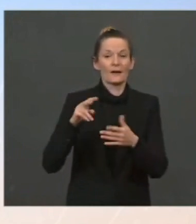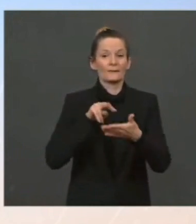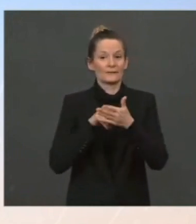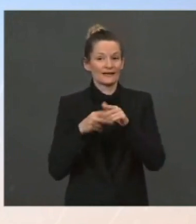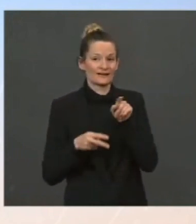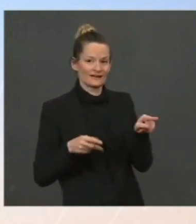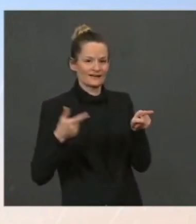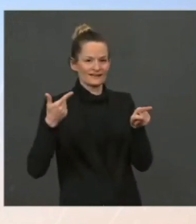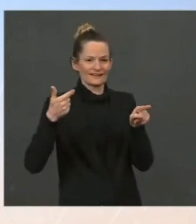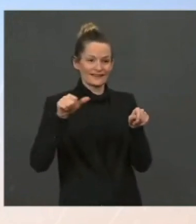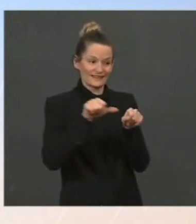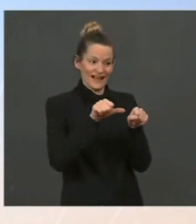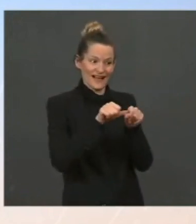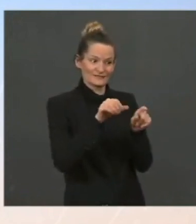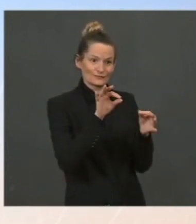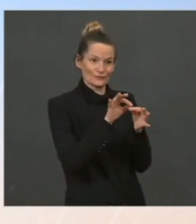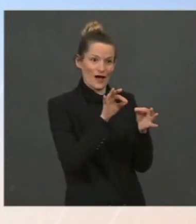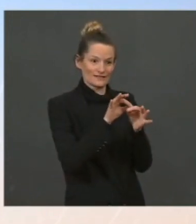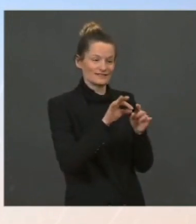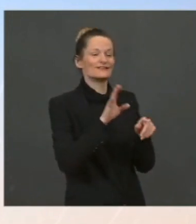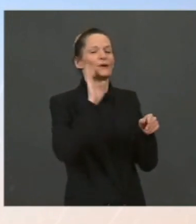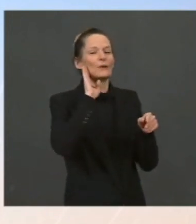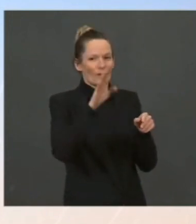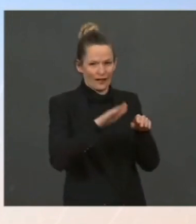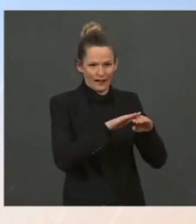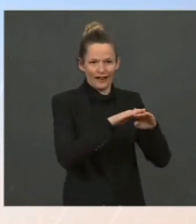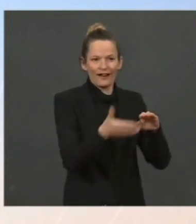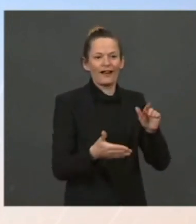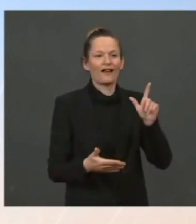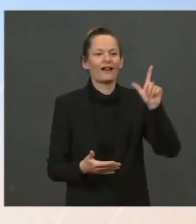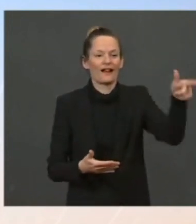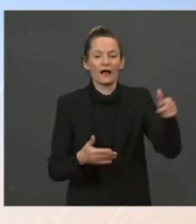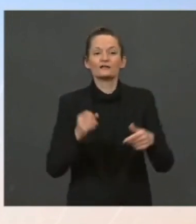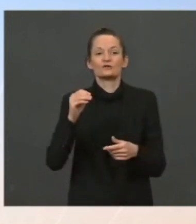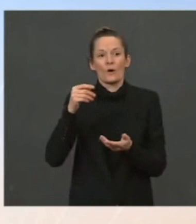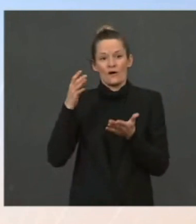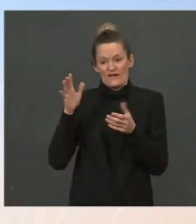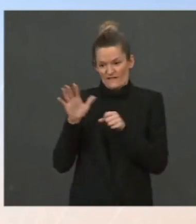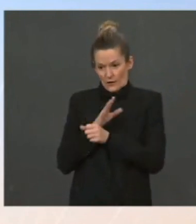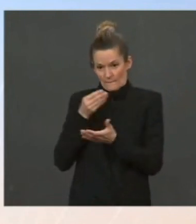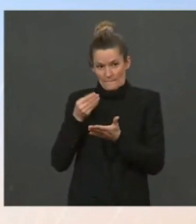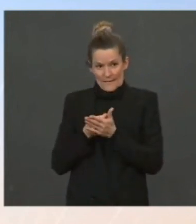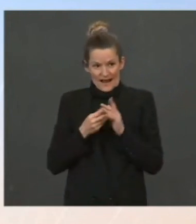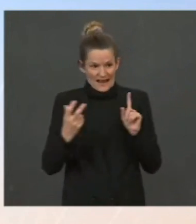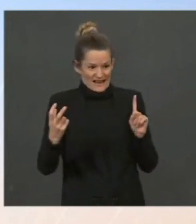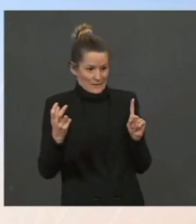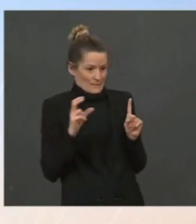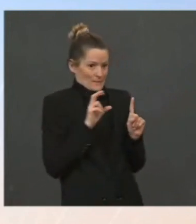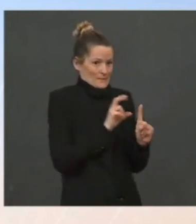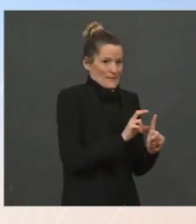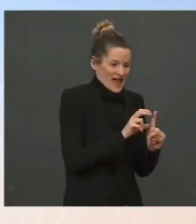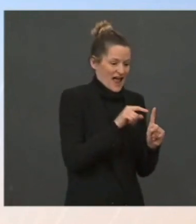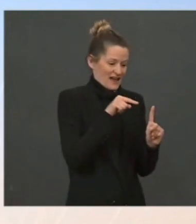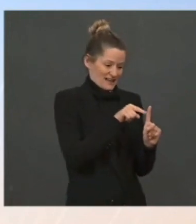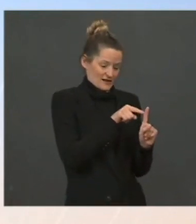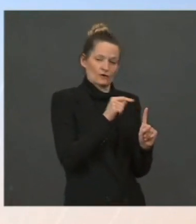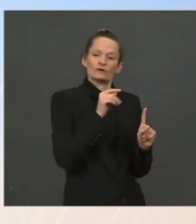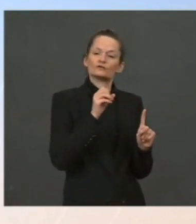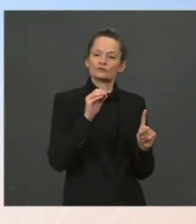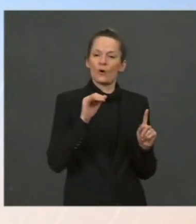SBR is being used for. And then that also means that we will be accelerating